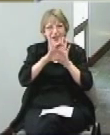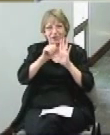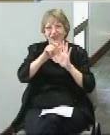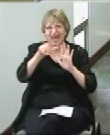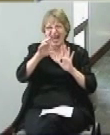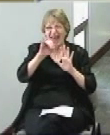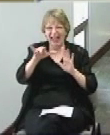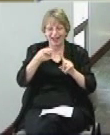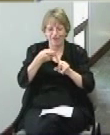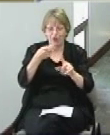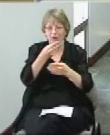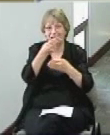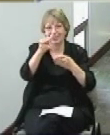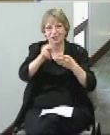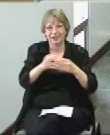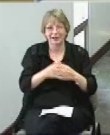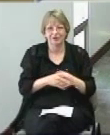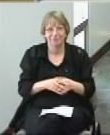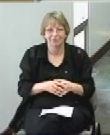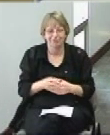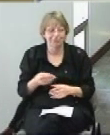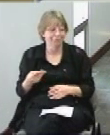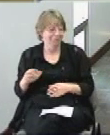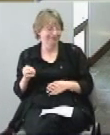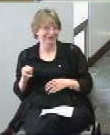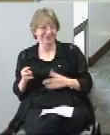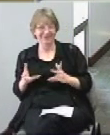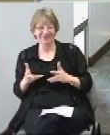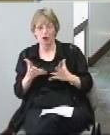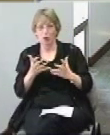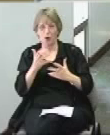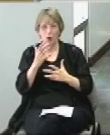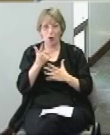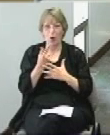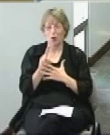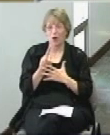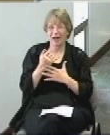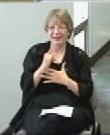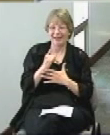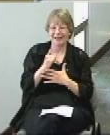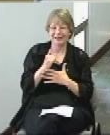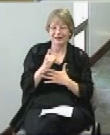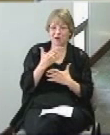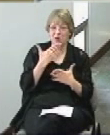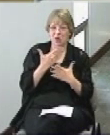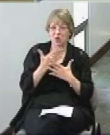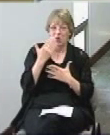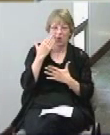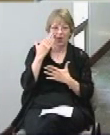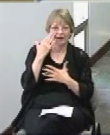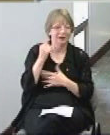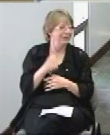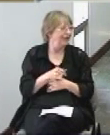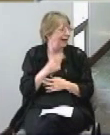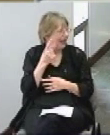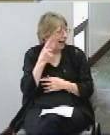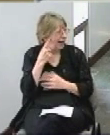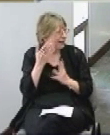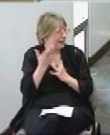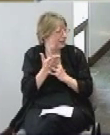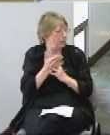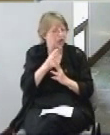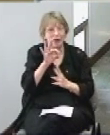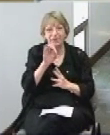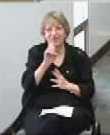Hutchinson we want one that's well known I think the leading alley now is between the Fox